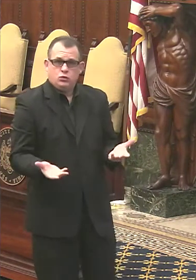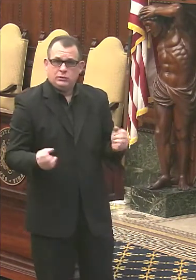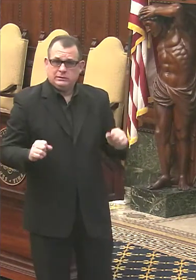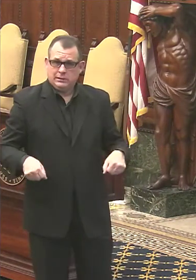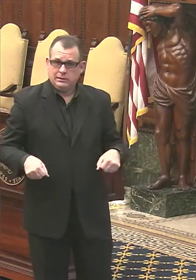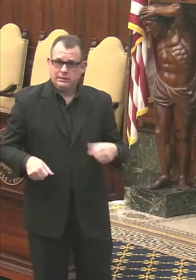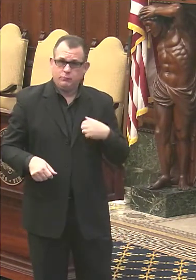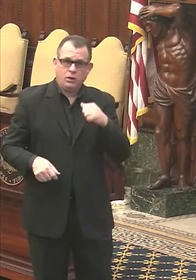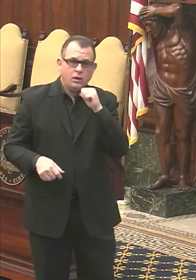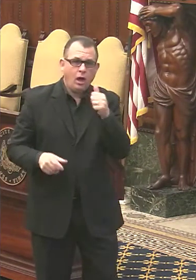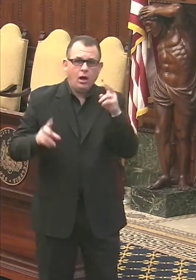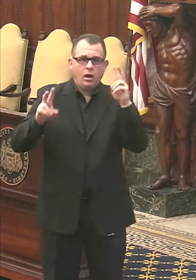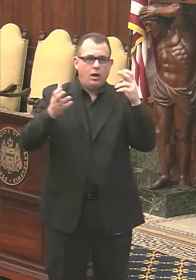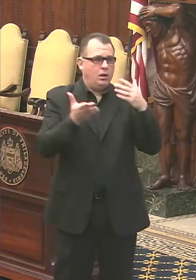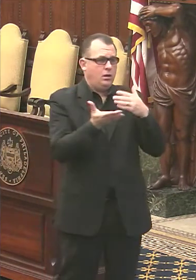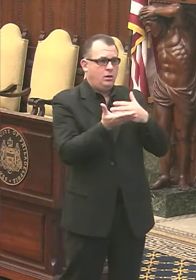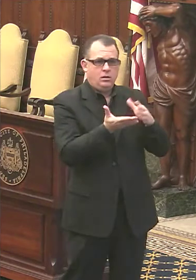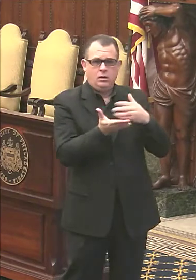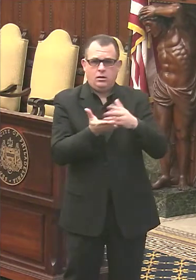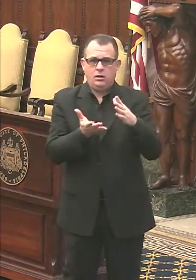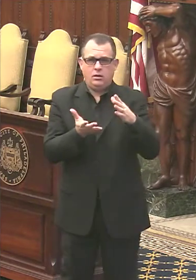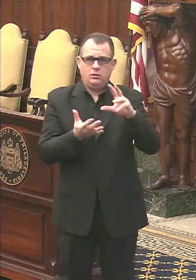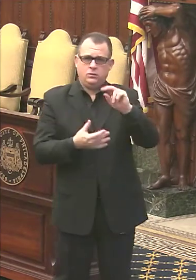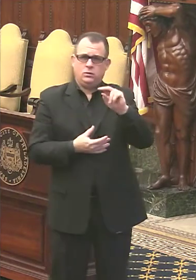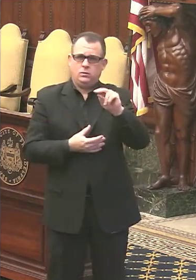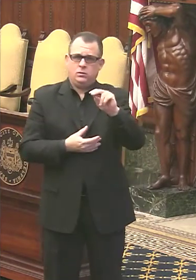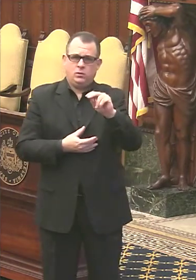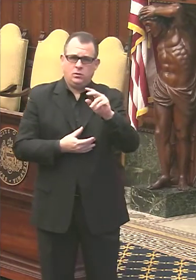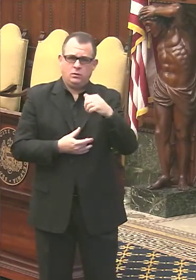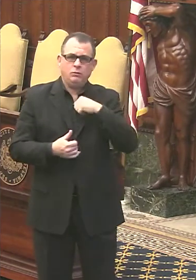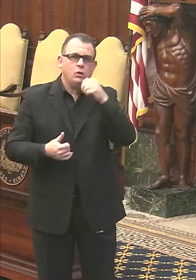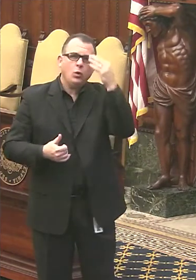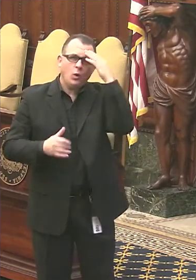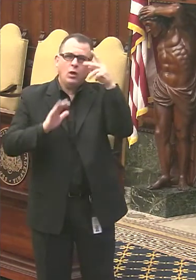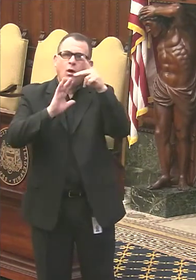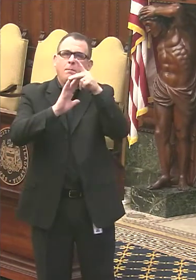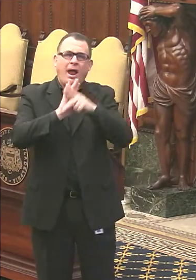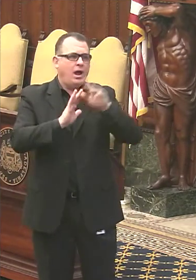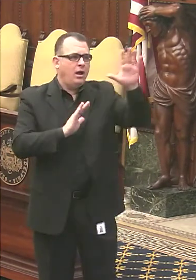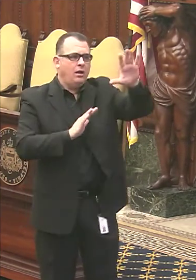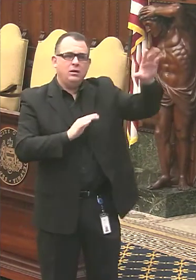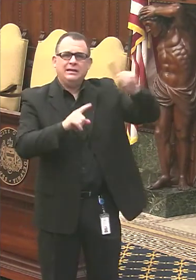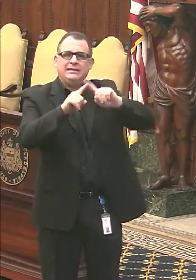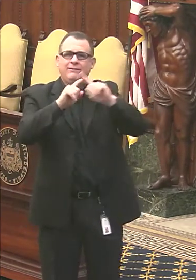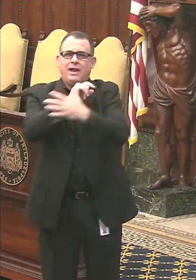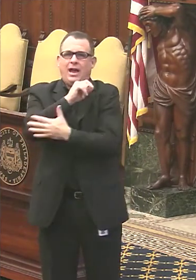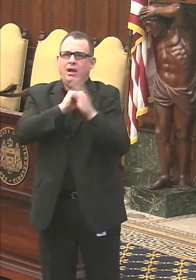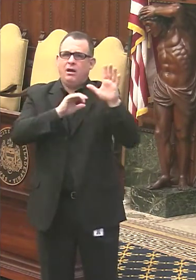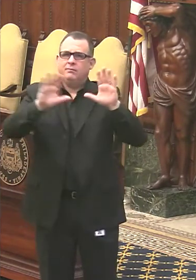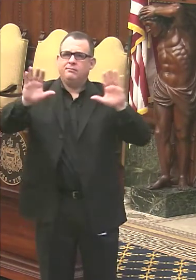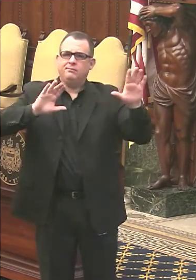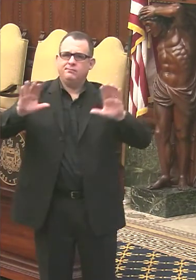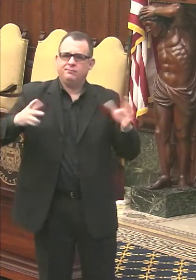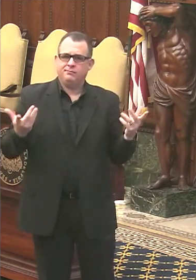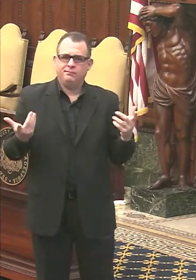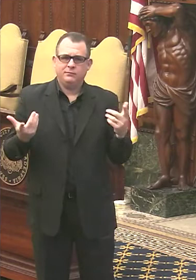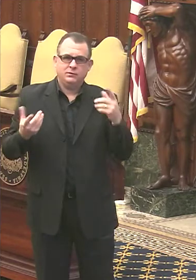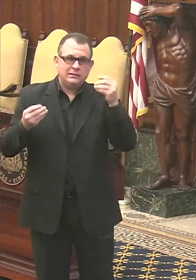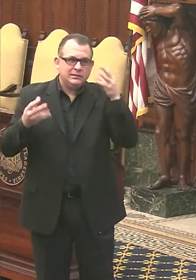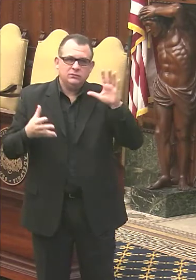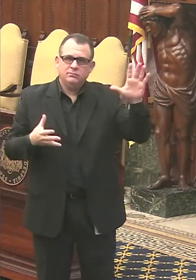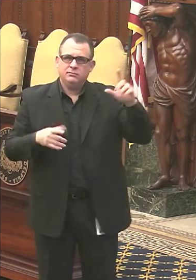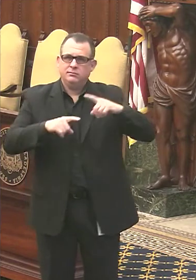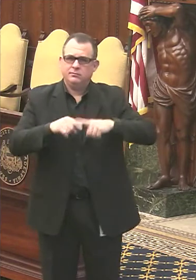not aware of what the protocols are in these surrounding counties. They have not said anything about when the teachers are going to be eligible or what